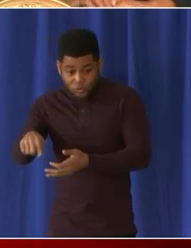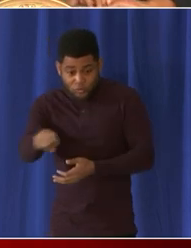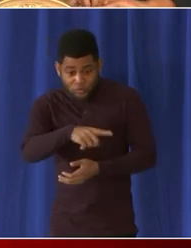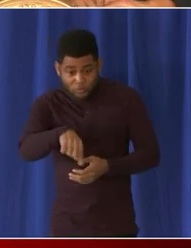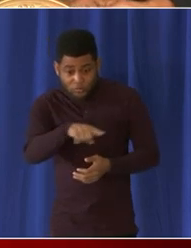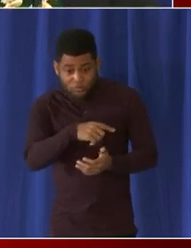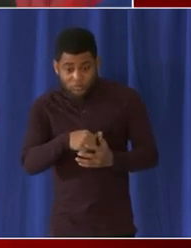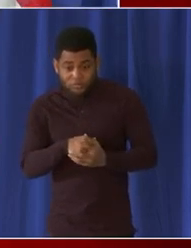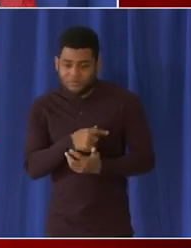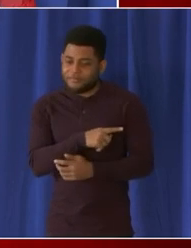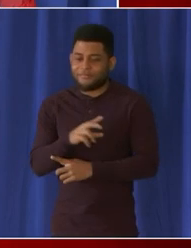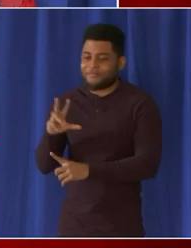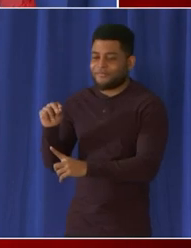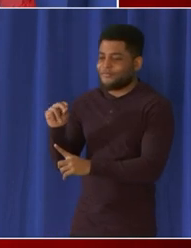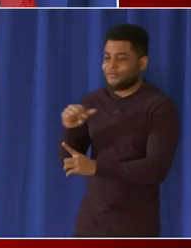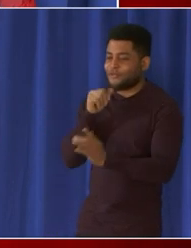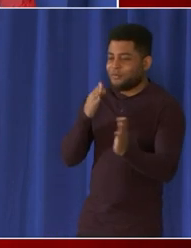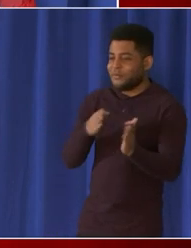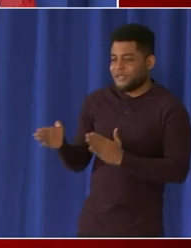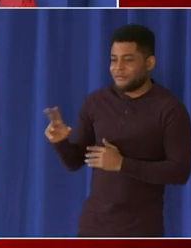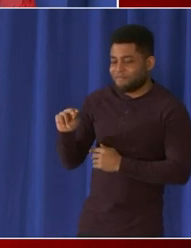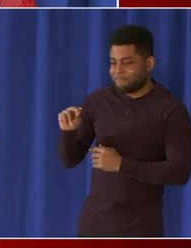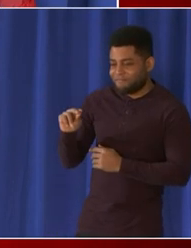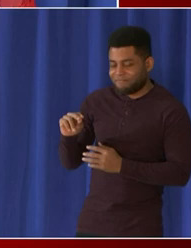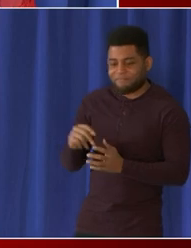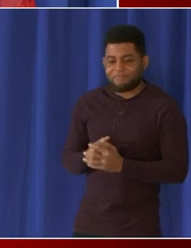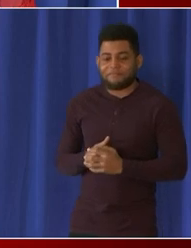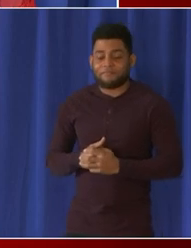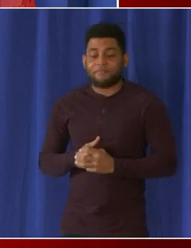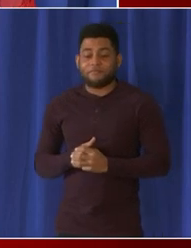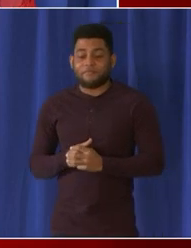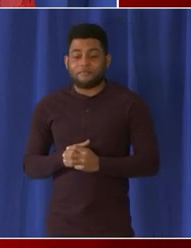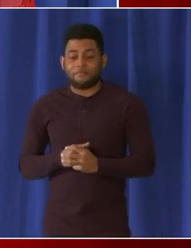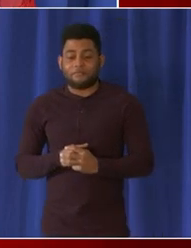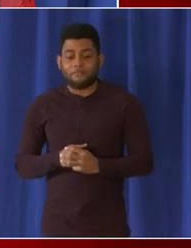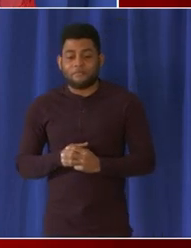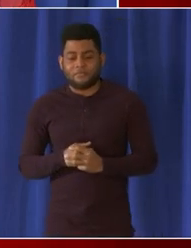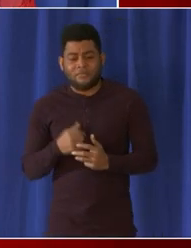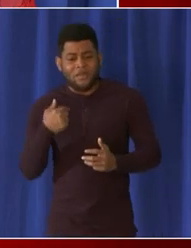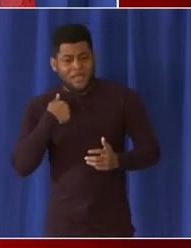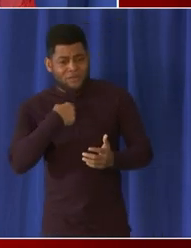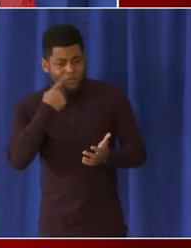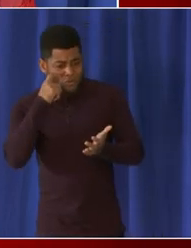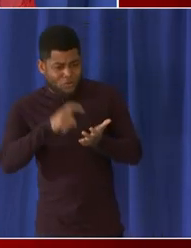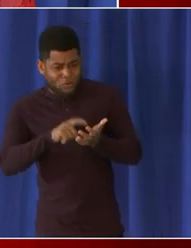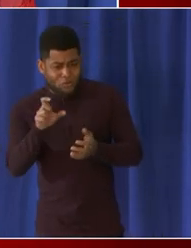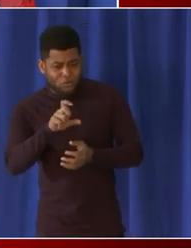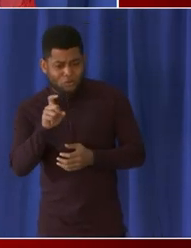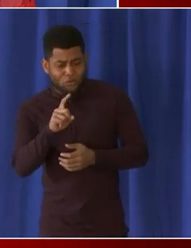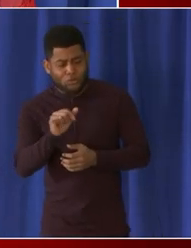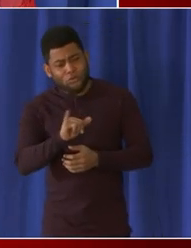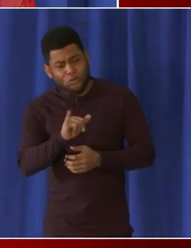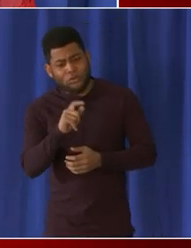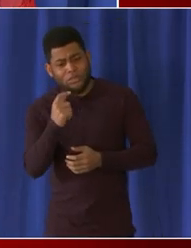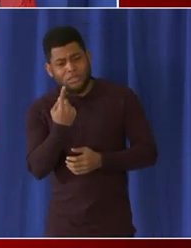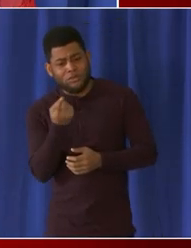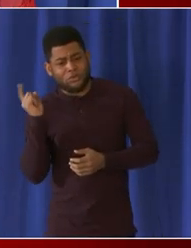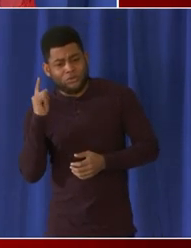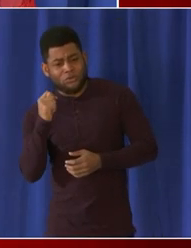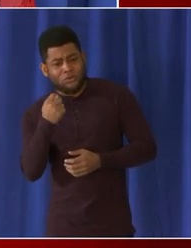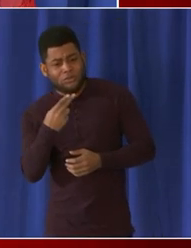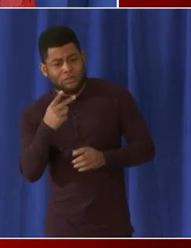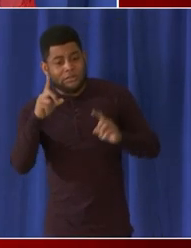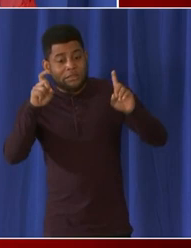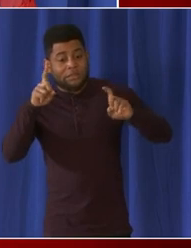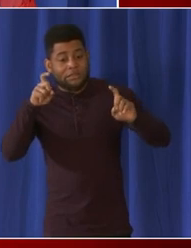on publishing that okay and i've heard anecdotally on thursday that attendance was down in some schools do you have what the attendance rate was across